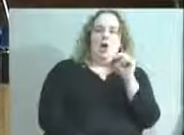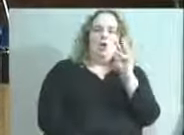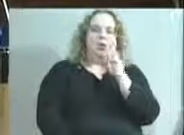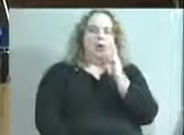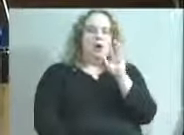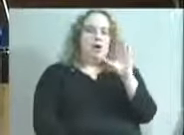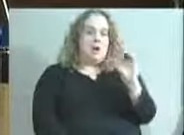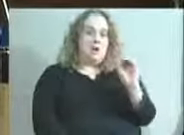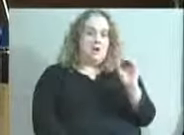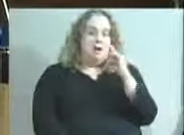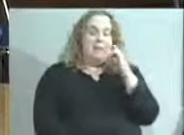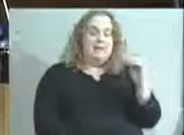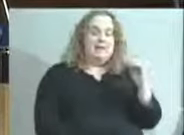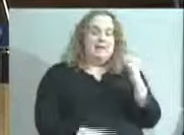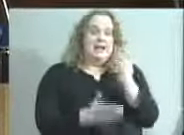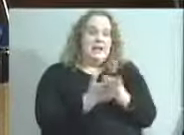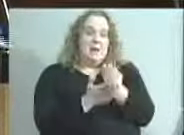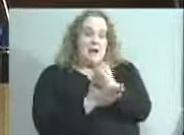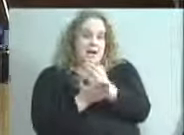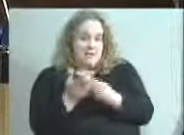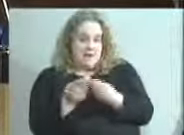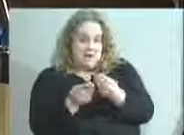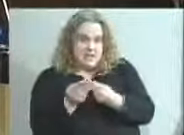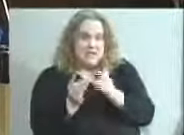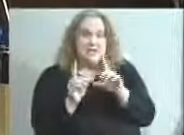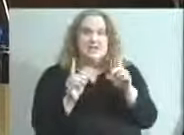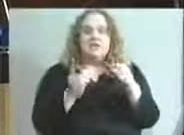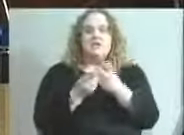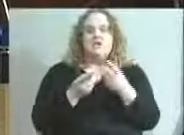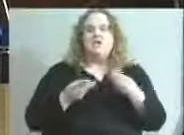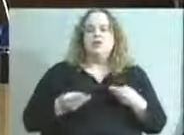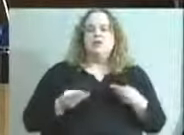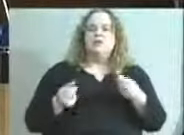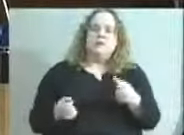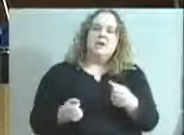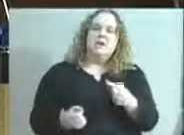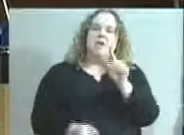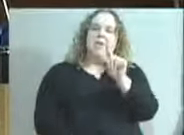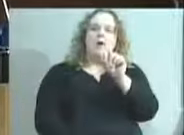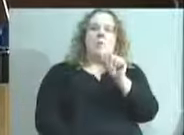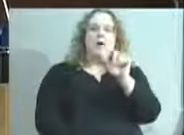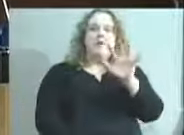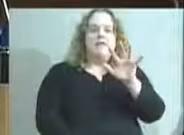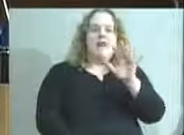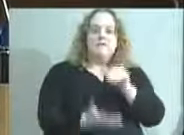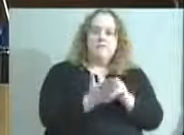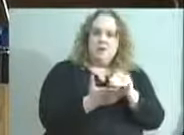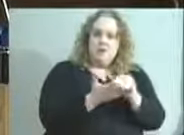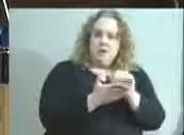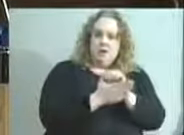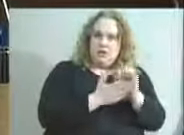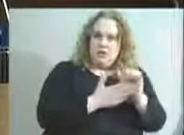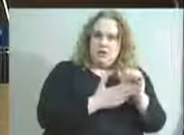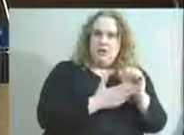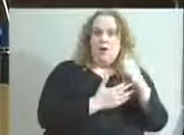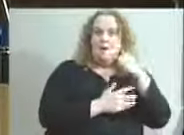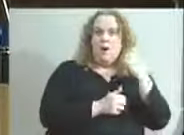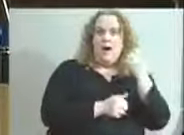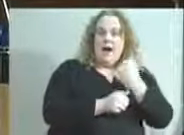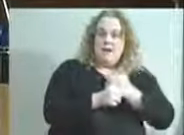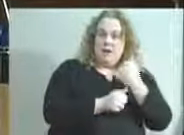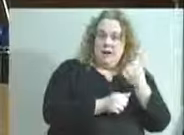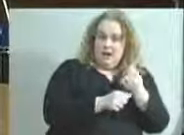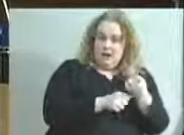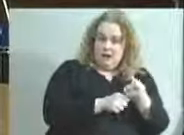According to our budget folks, the district spends $1.5 million per year for water and $2